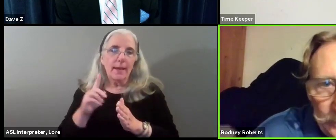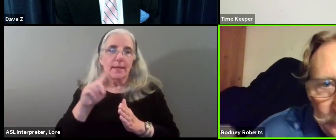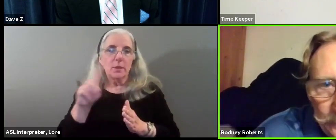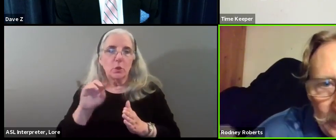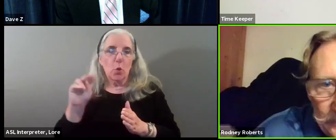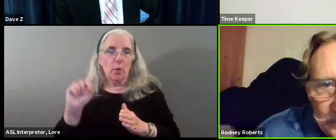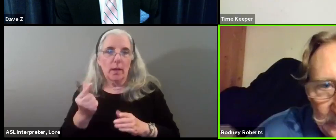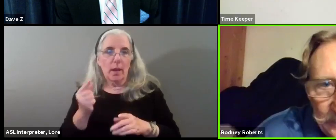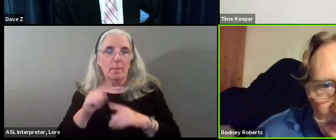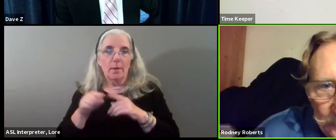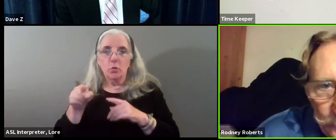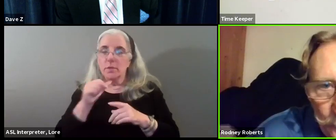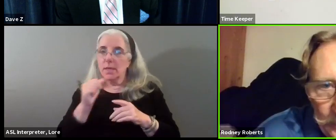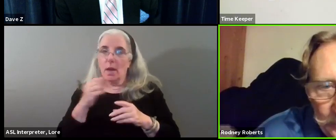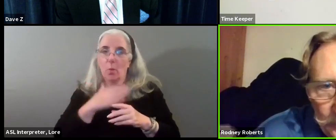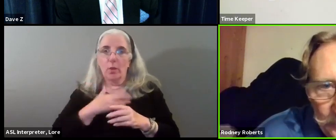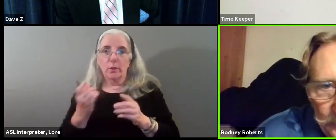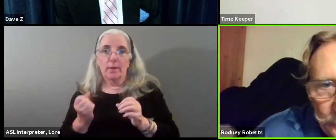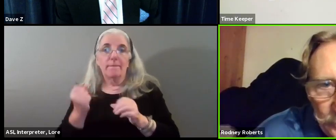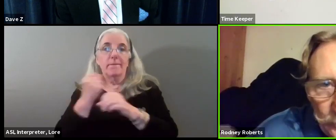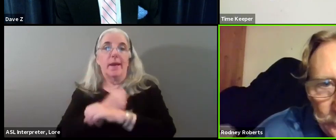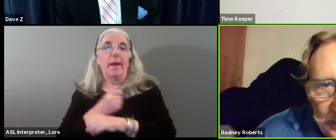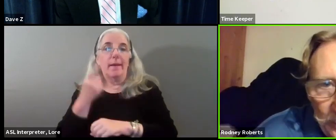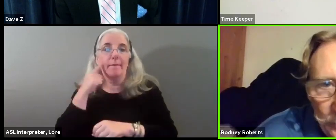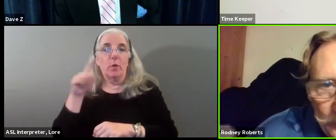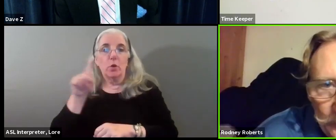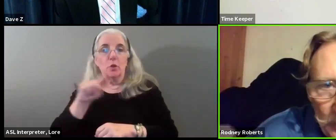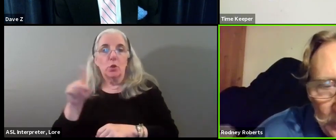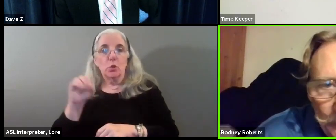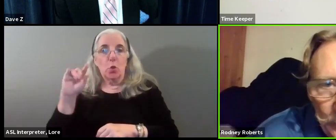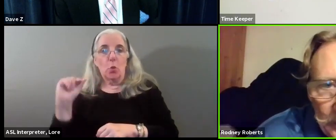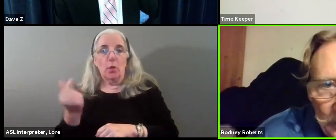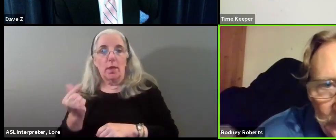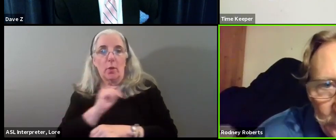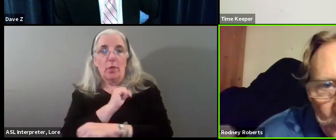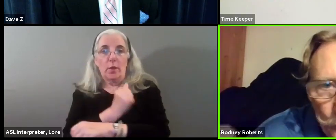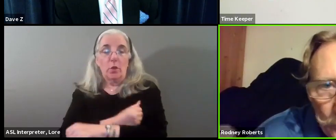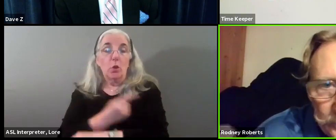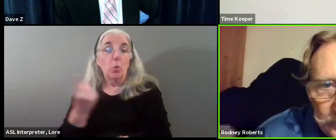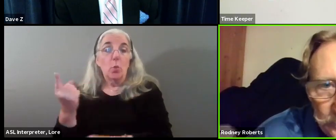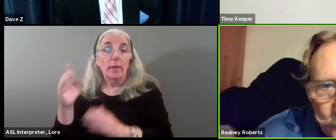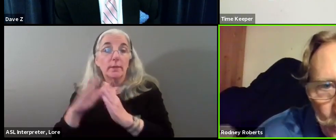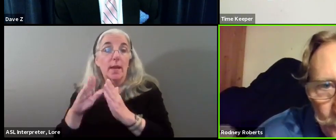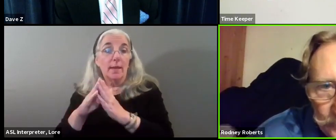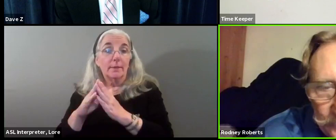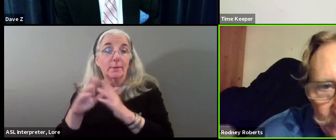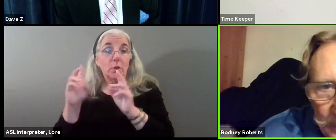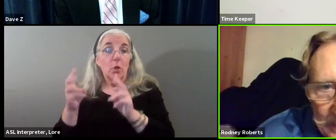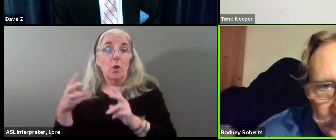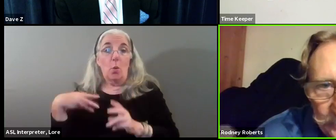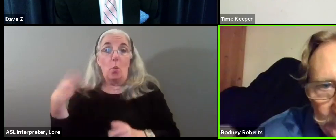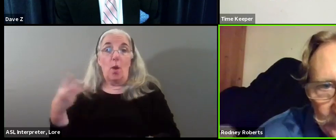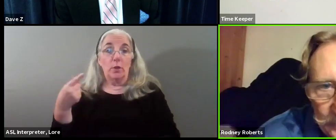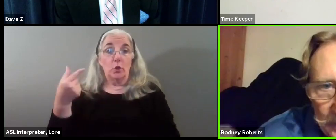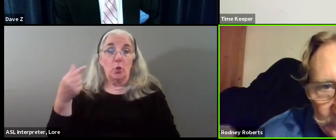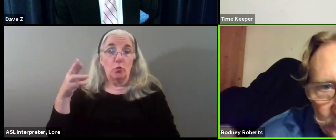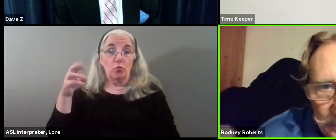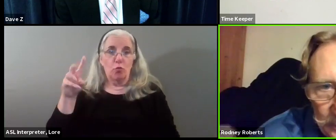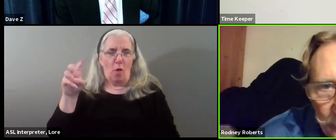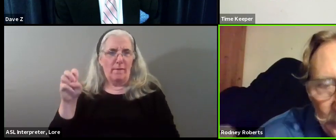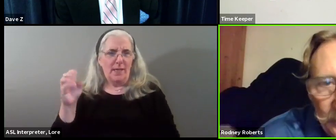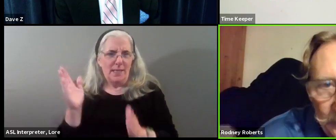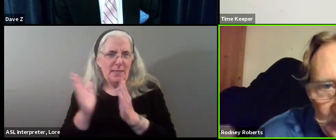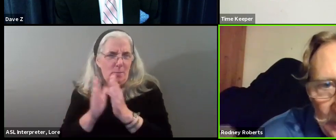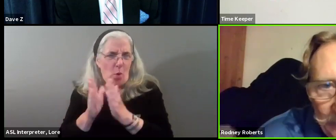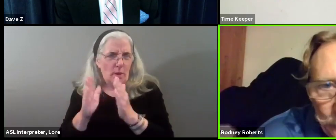are willing to fight to get that authority. There's a little town up in Montgomery County called Washington Grove. It's a fraction on the size of